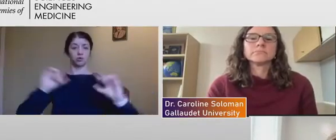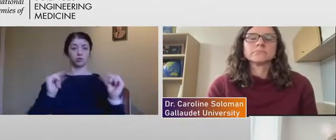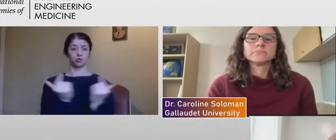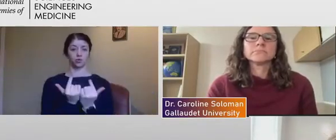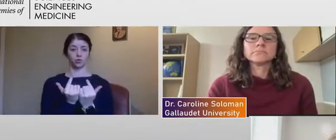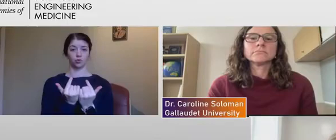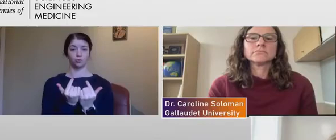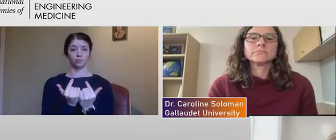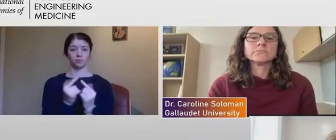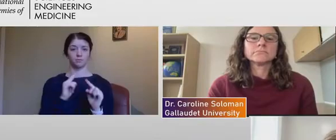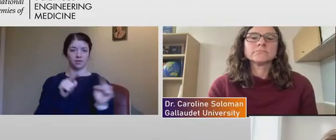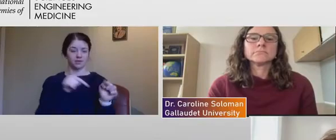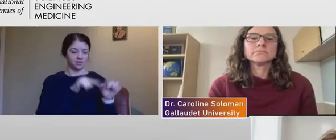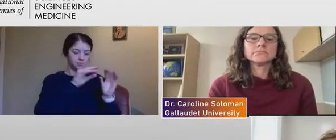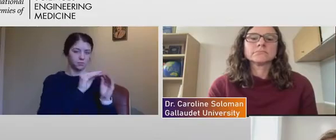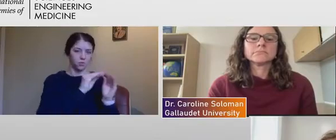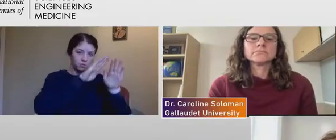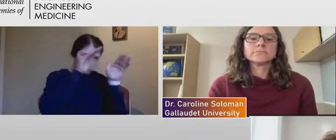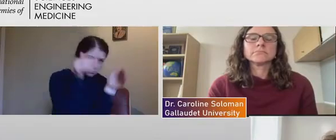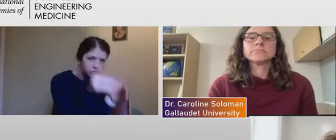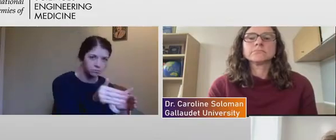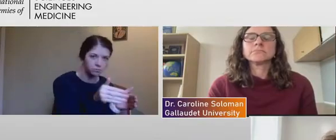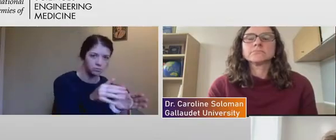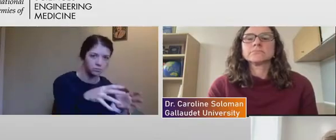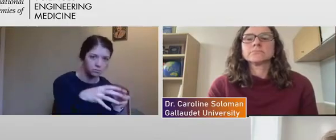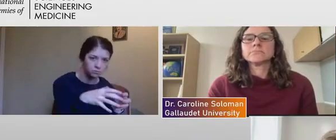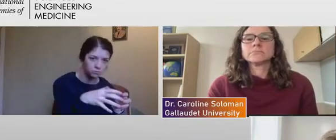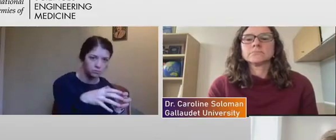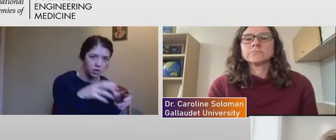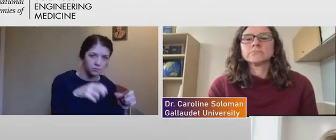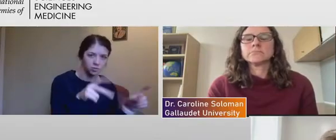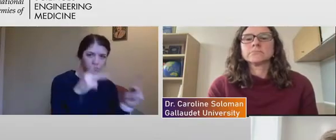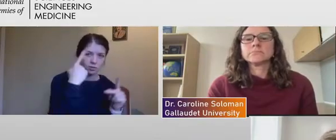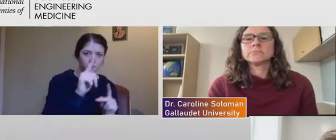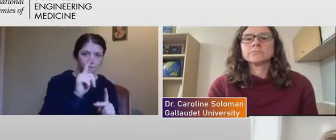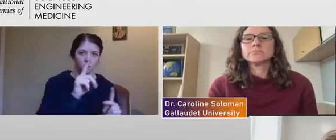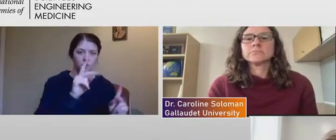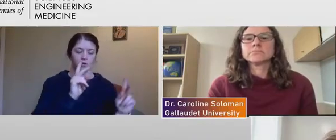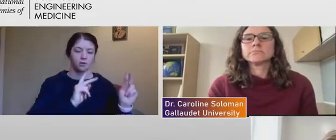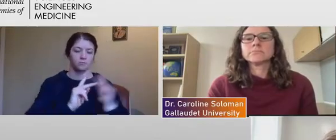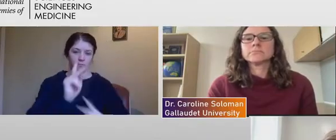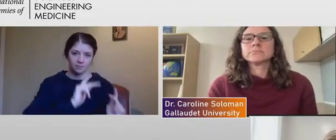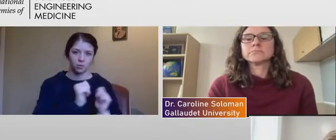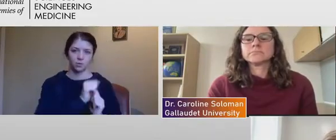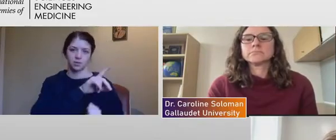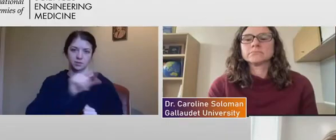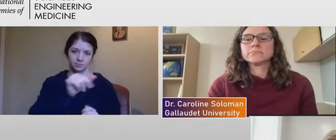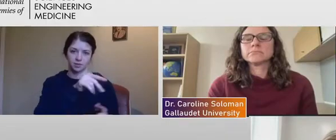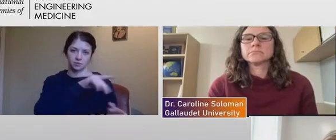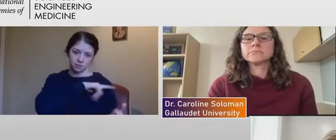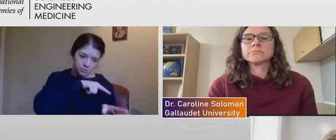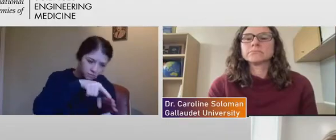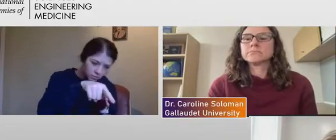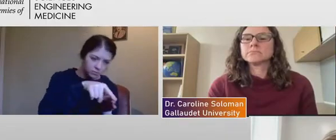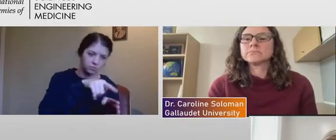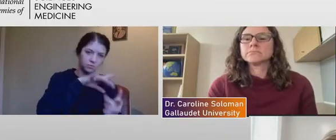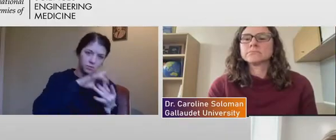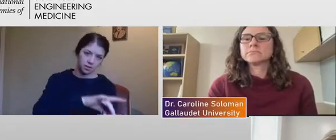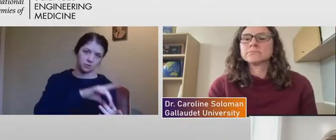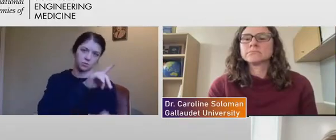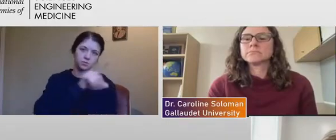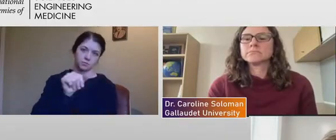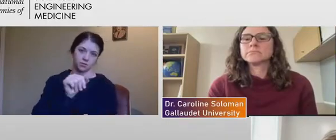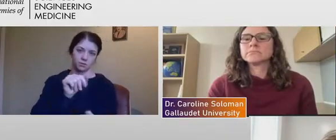this is much more of a focused, um, opportunity for disability specific work. Um,